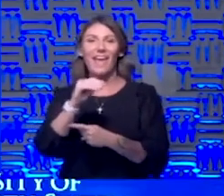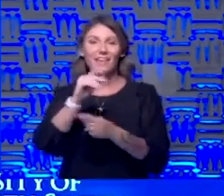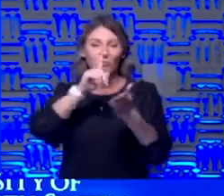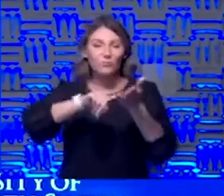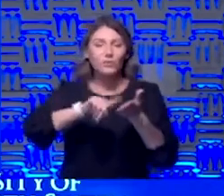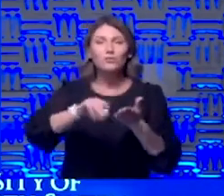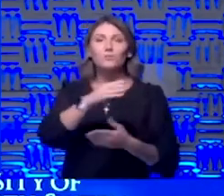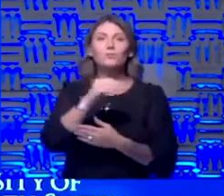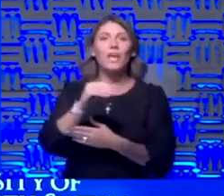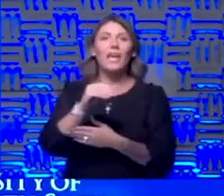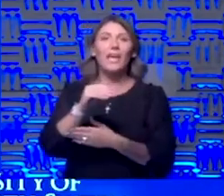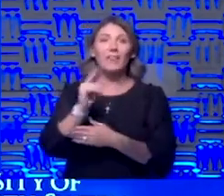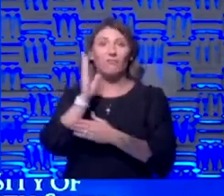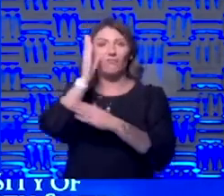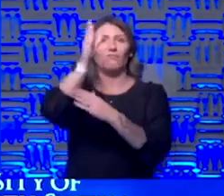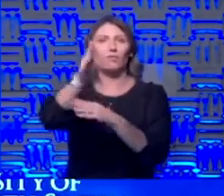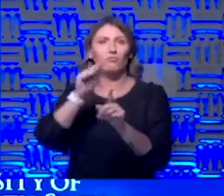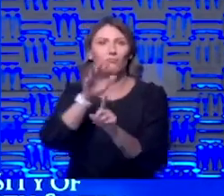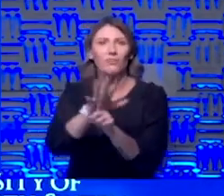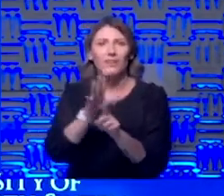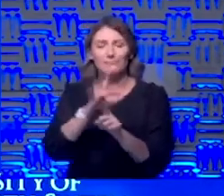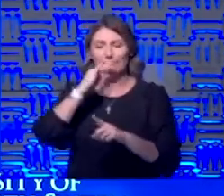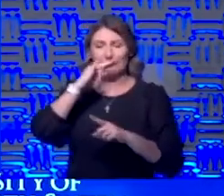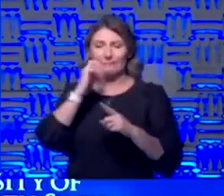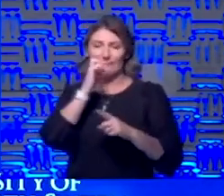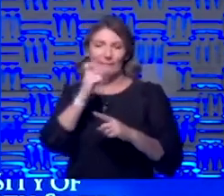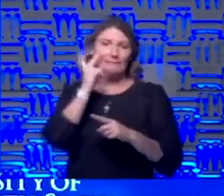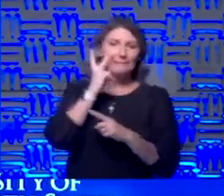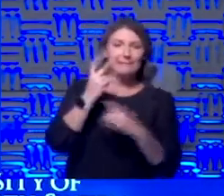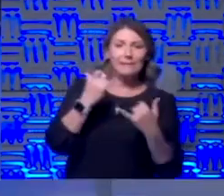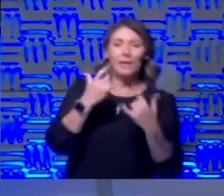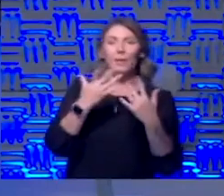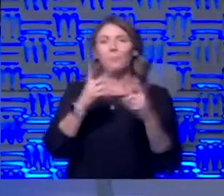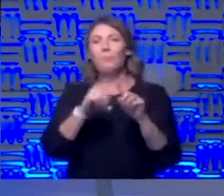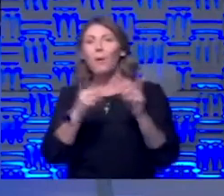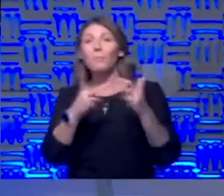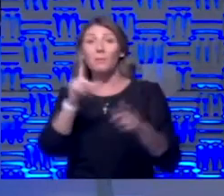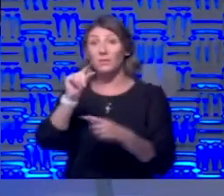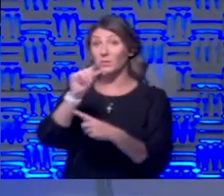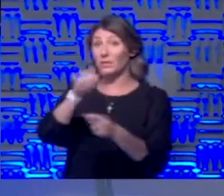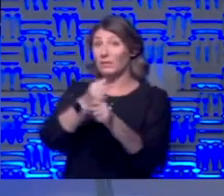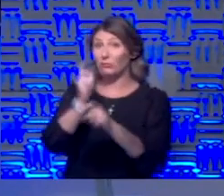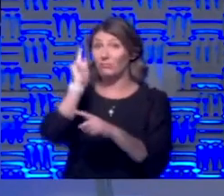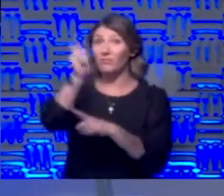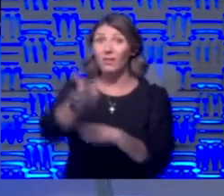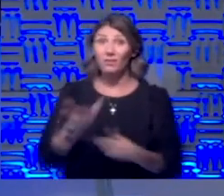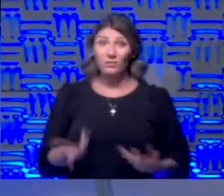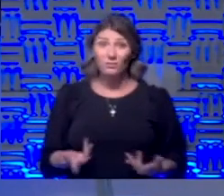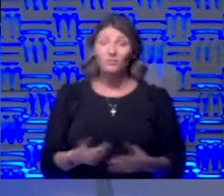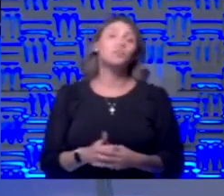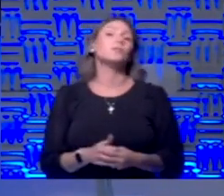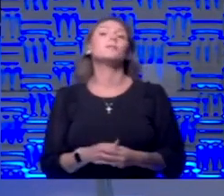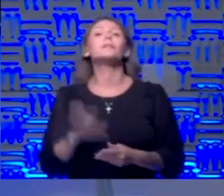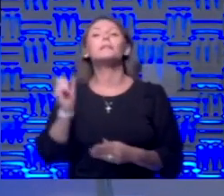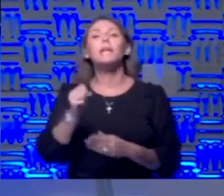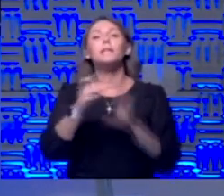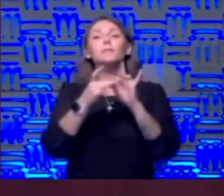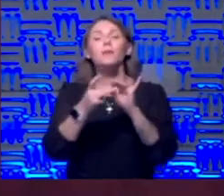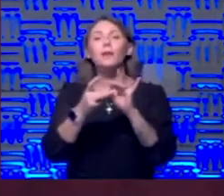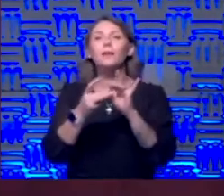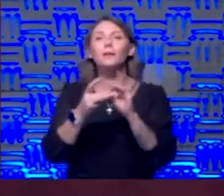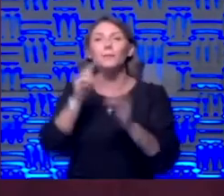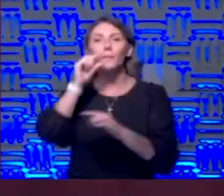long-term effects that kids don't see today they just might see 20 years from now right yes in terms of vaping